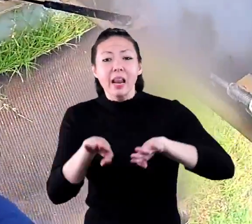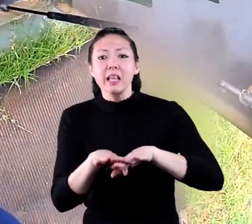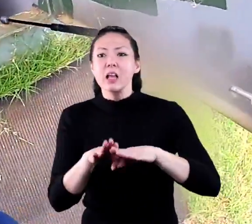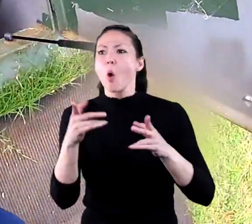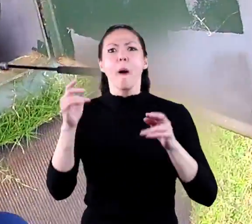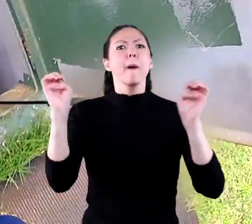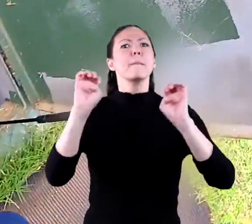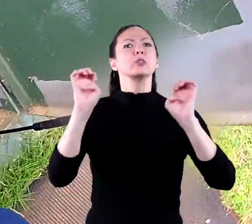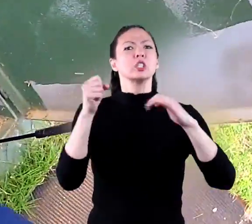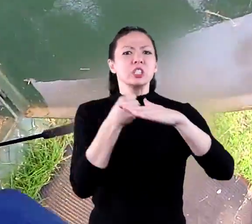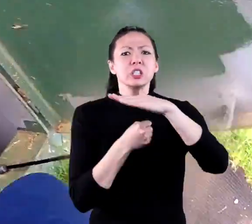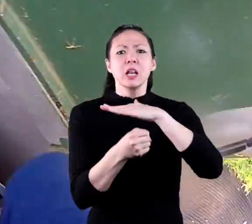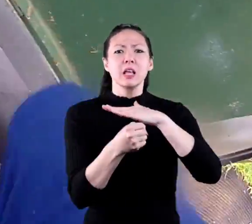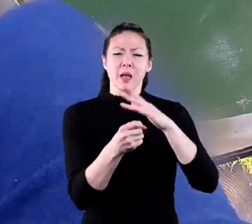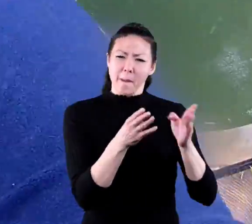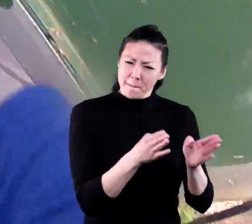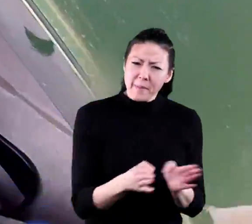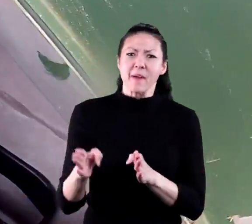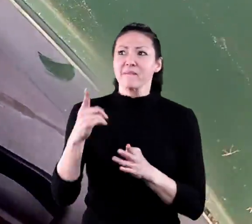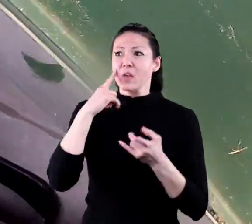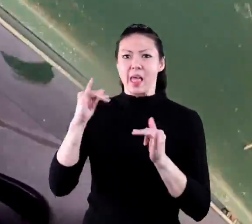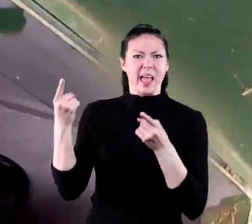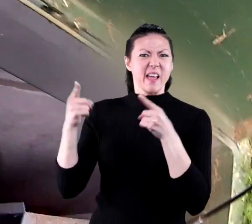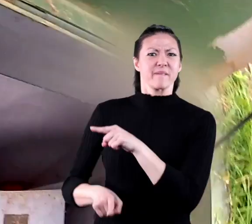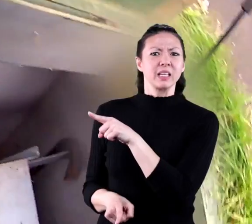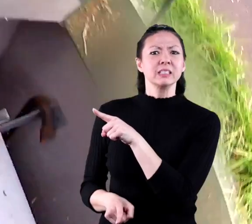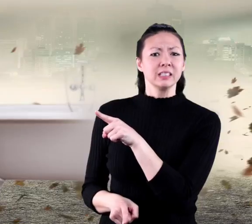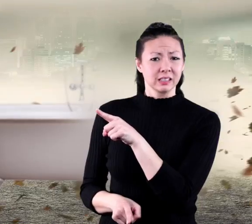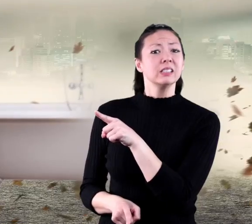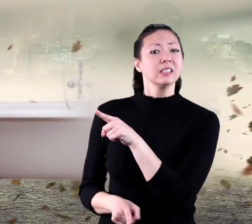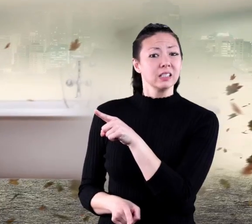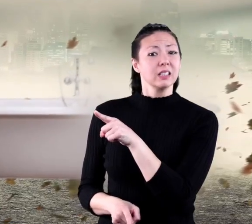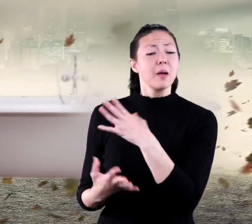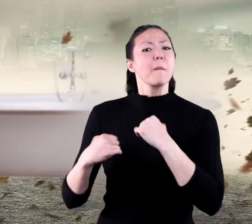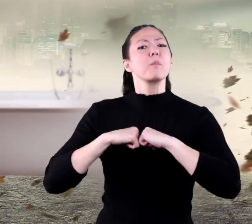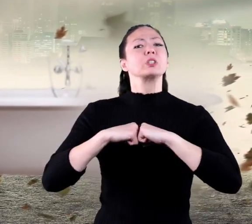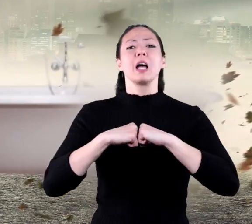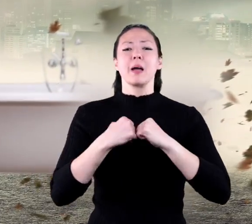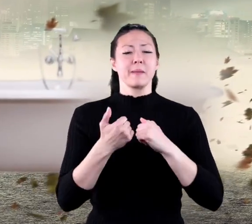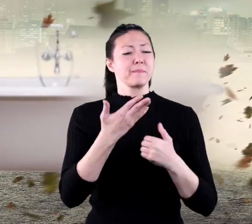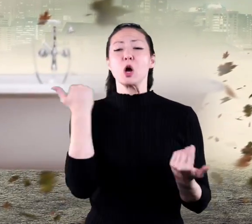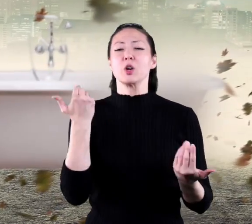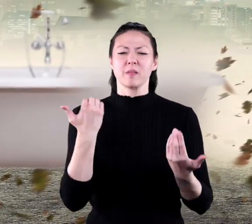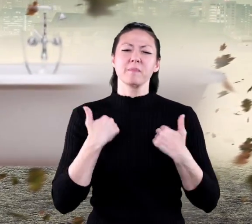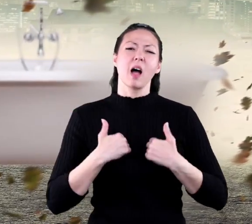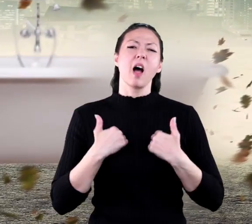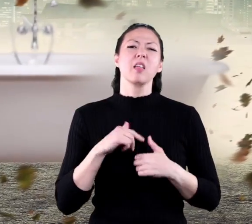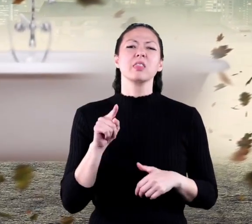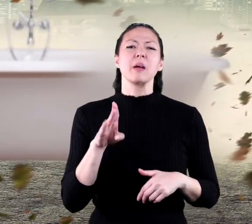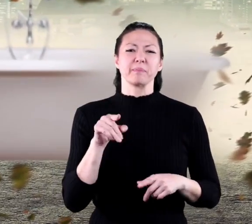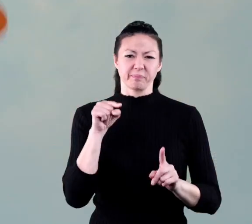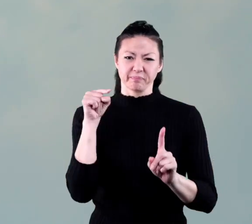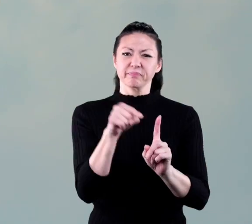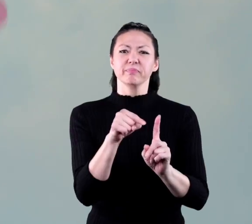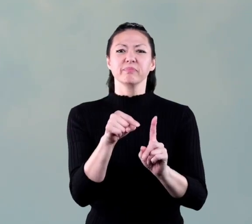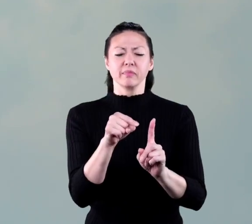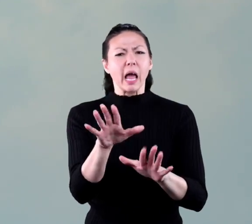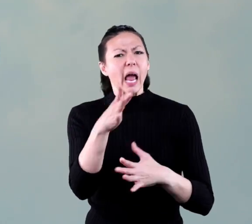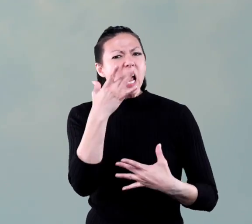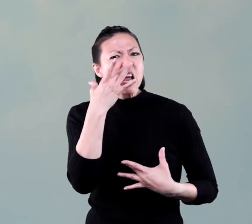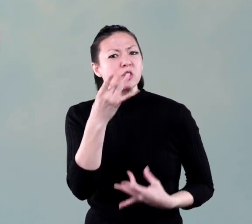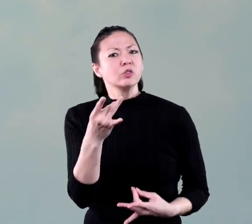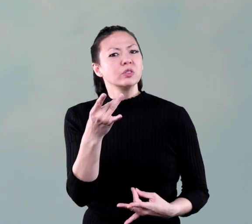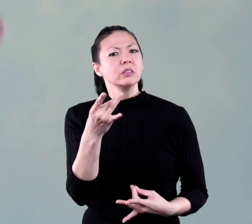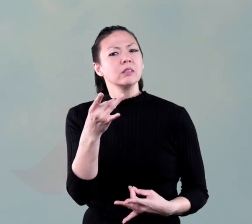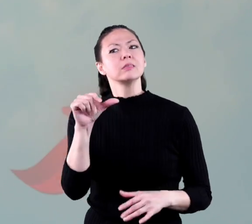many emergency shelters prepared for this event. Or you may have to seek the protection of a bathtub. Whoa! Here is an